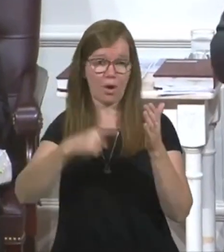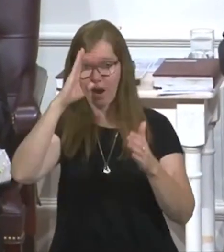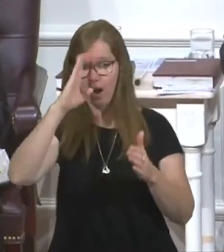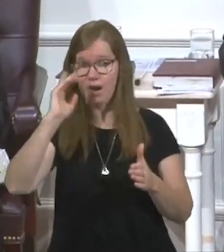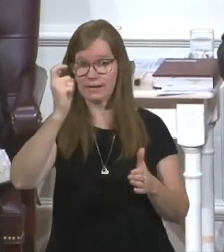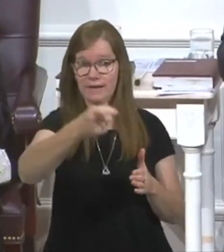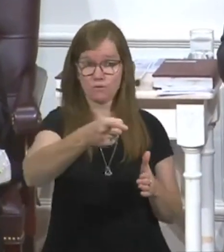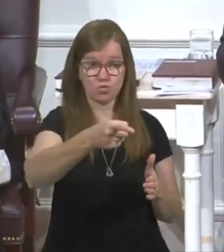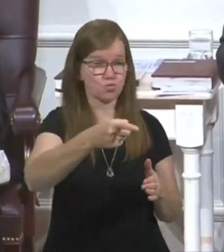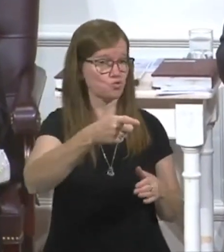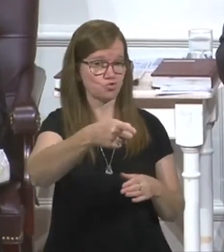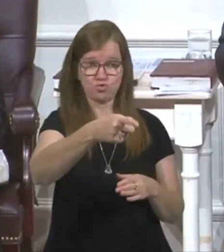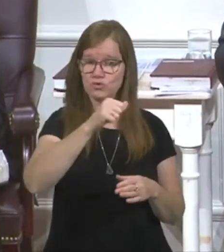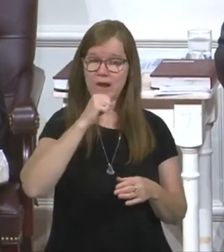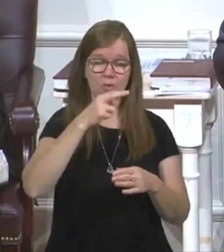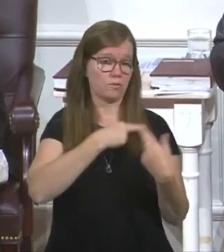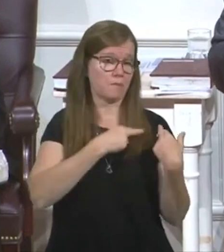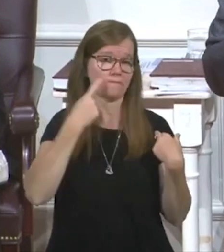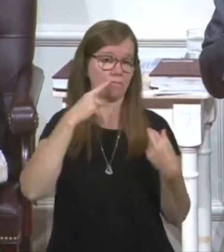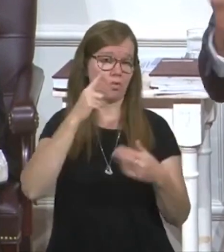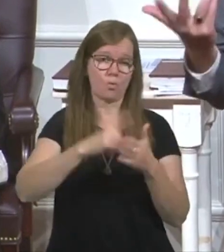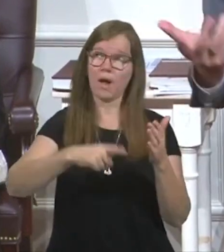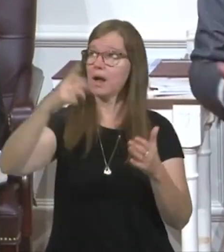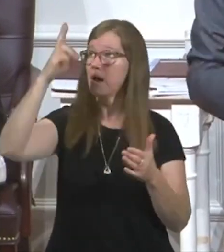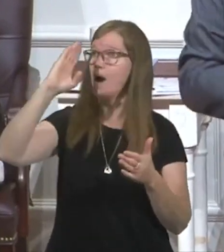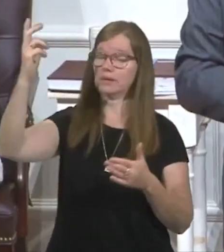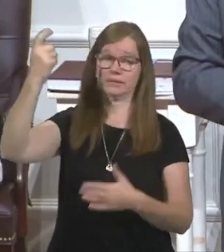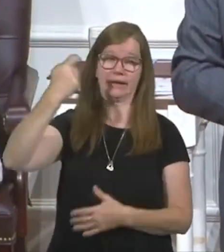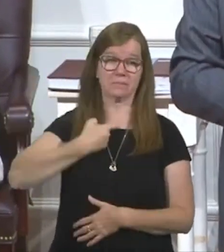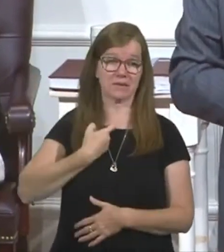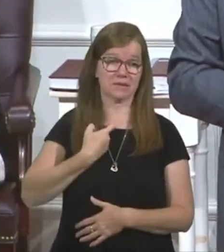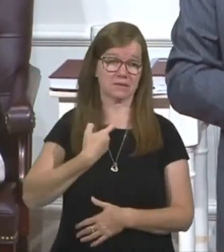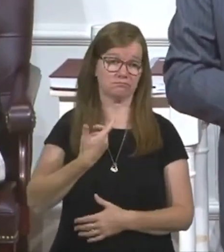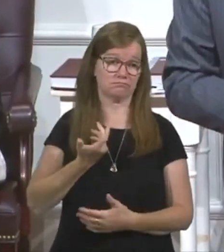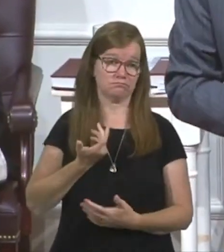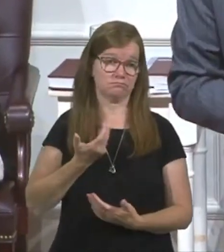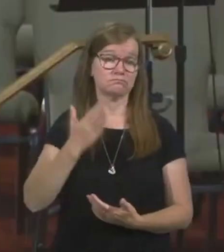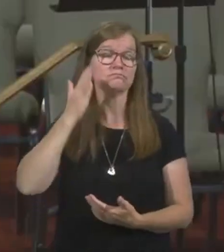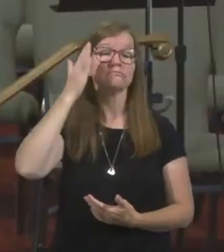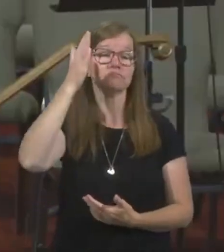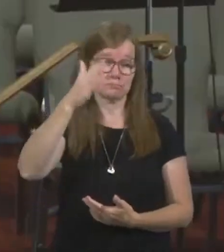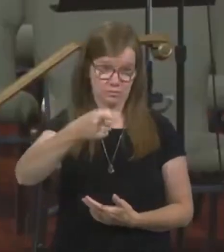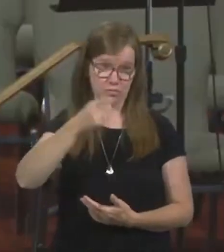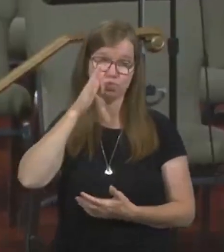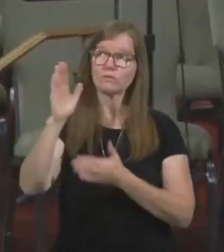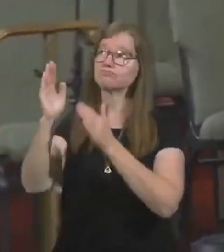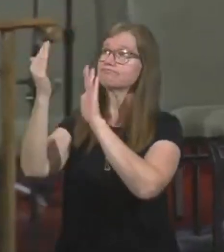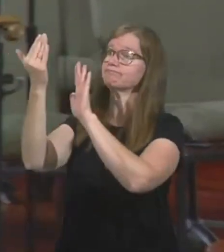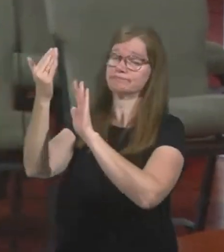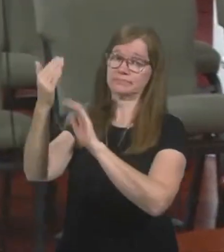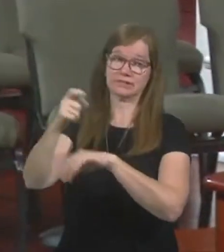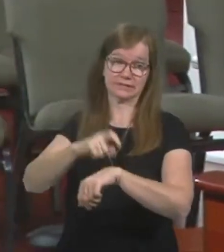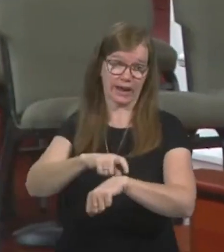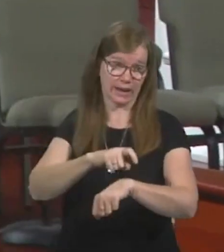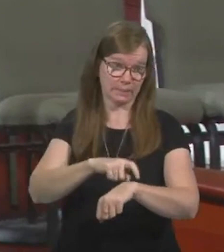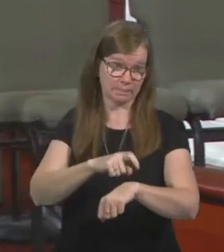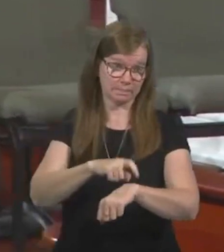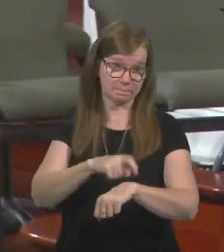and you're not responsible for what God gave me. Some things you're going to give an account for, and that's your time,